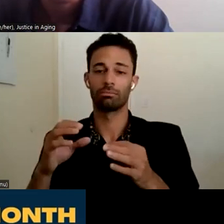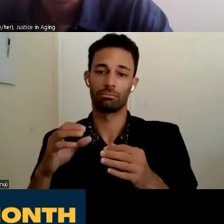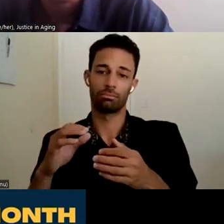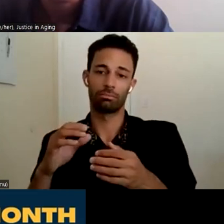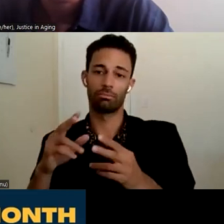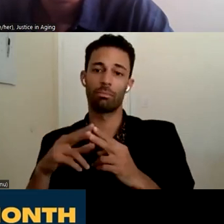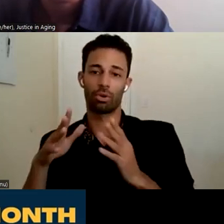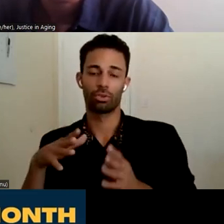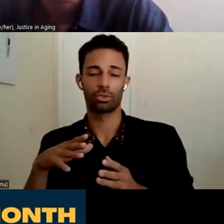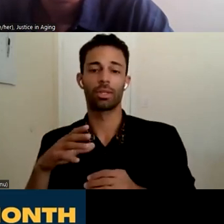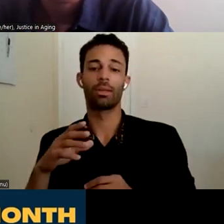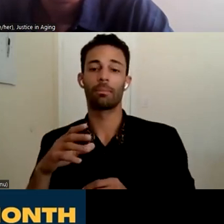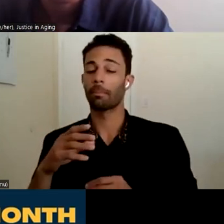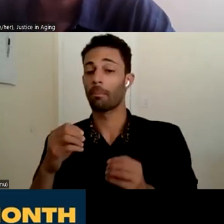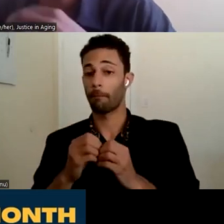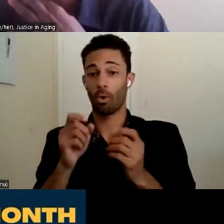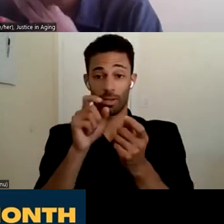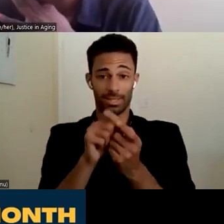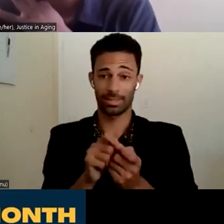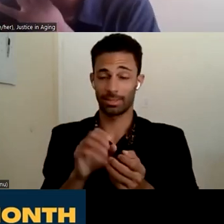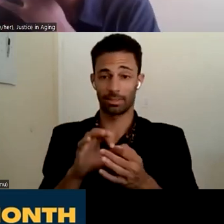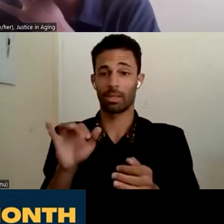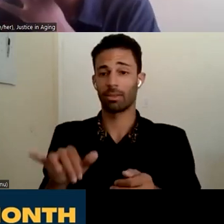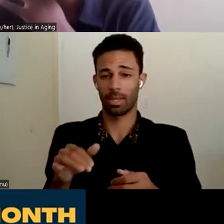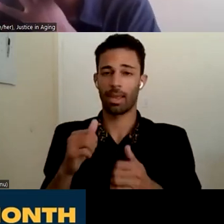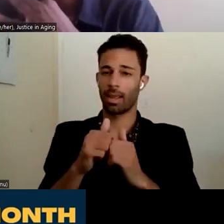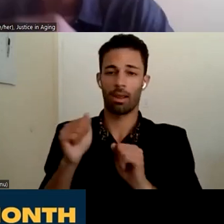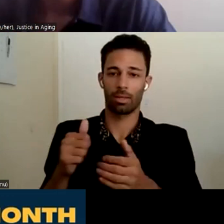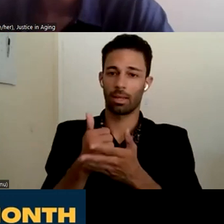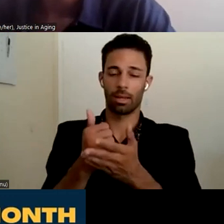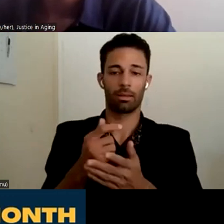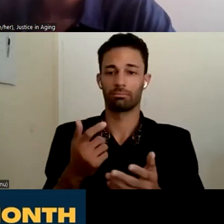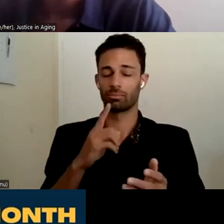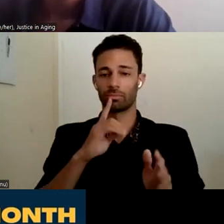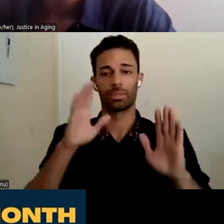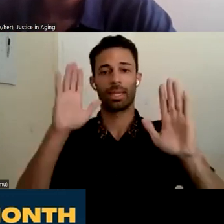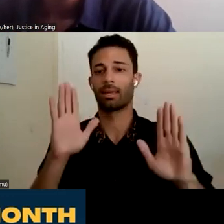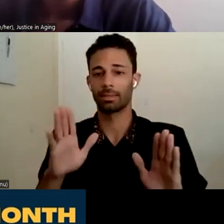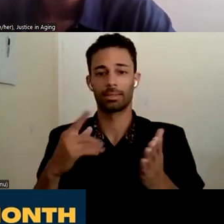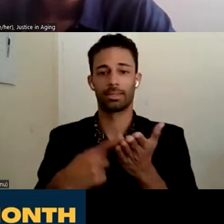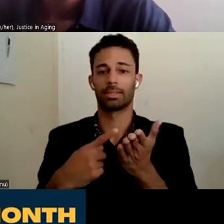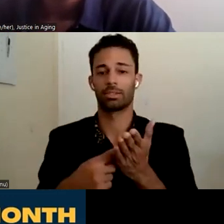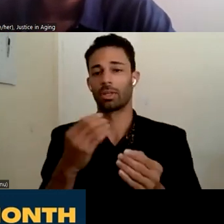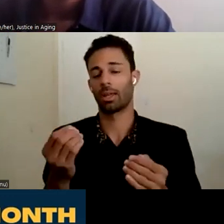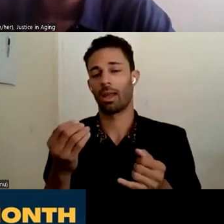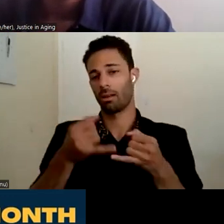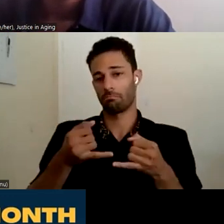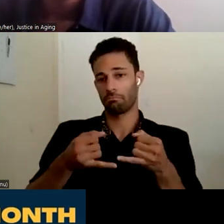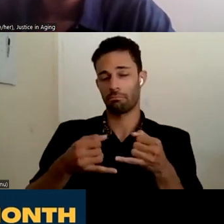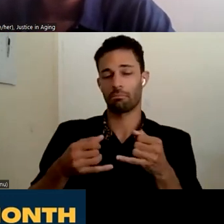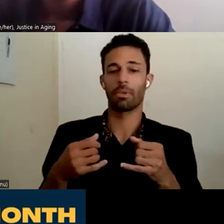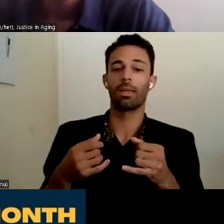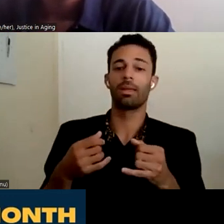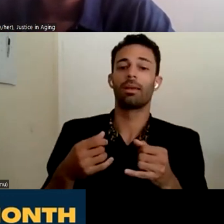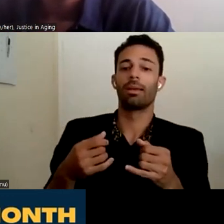specifics about what that could look like could be helpful. So what an excellent, um, discussion and just finally one note, uh,